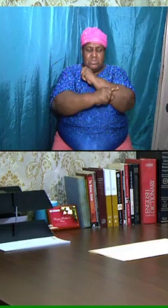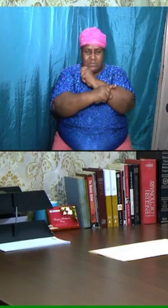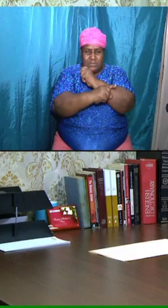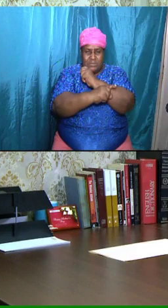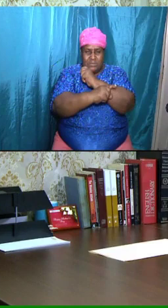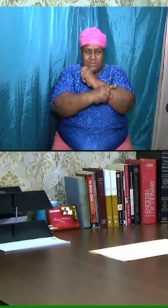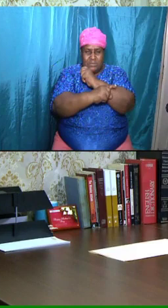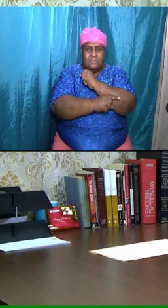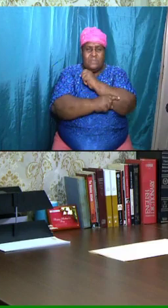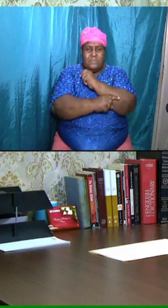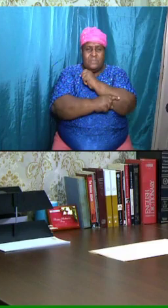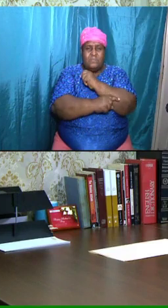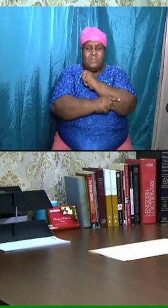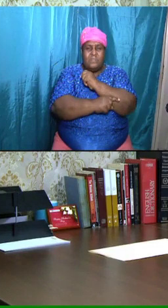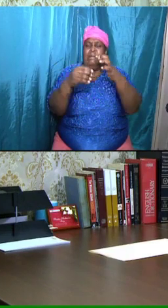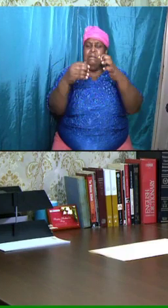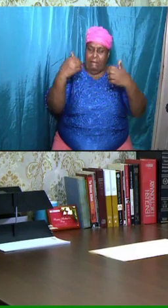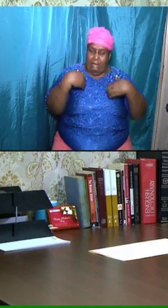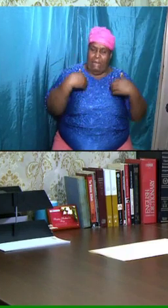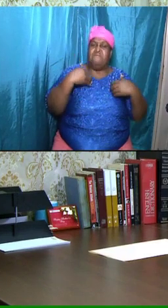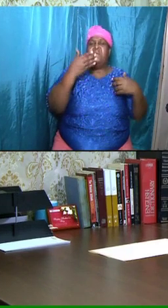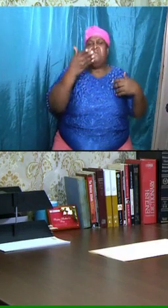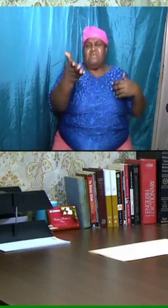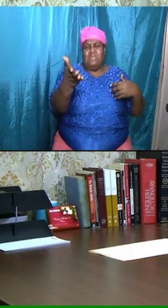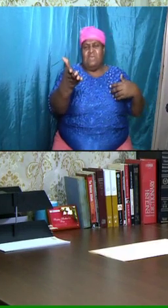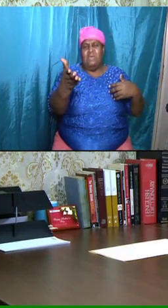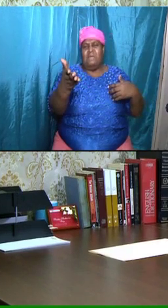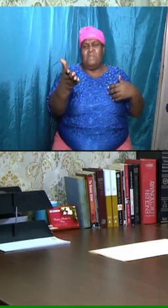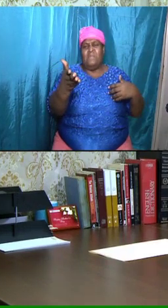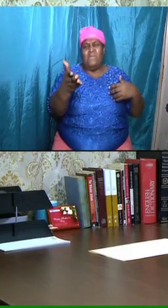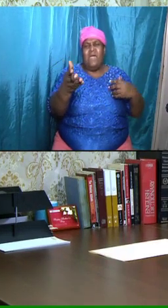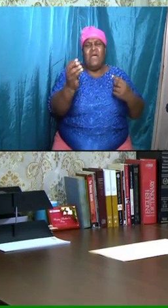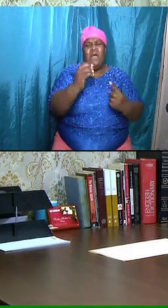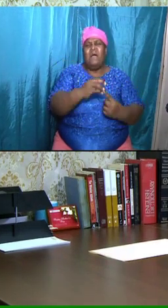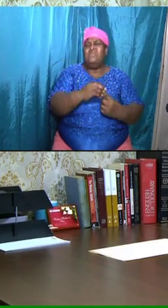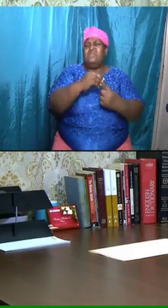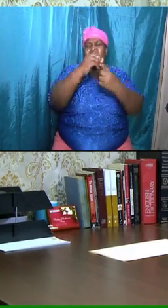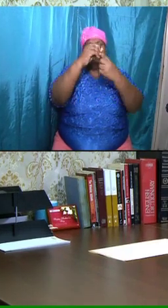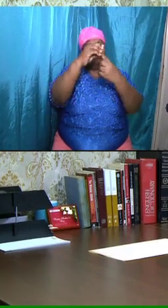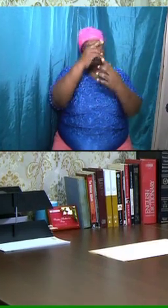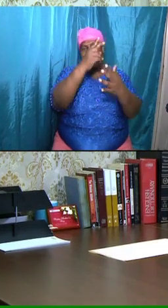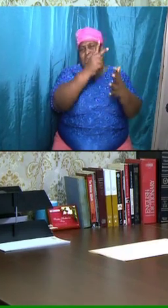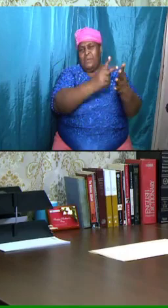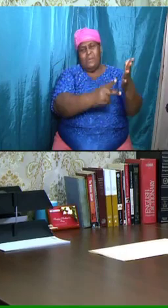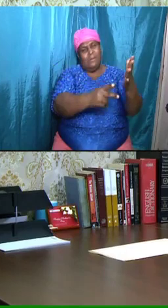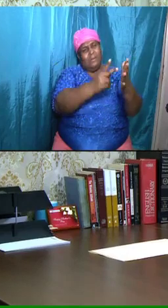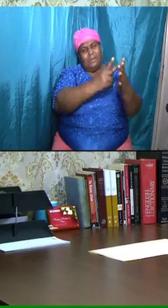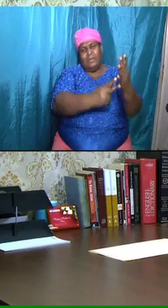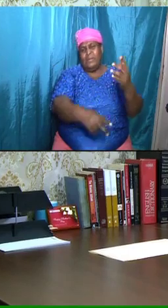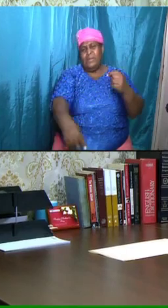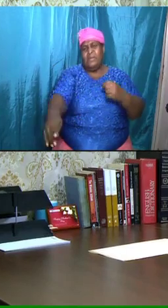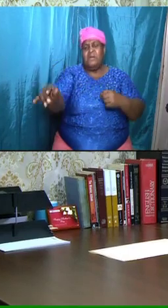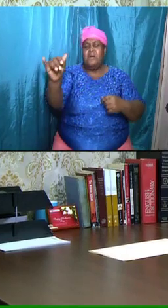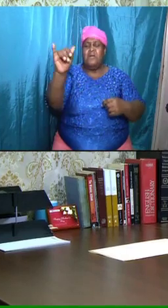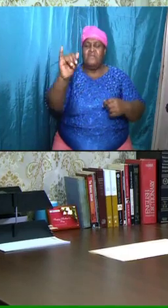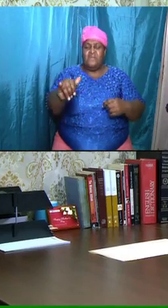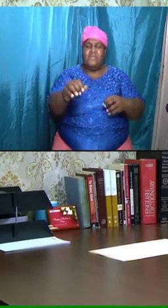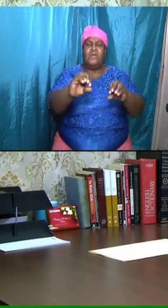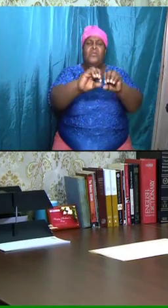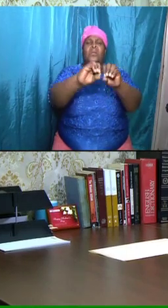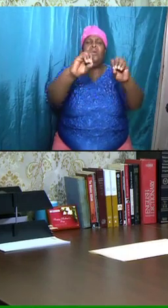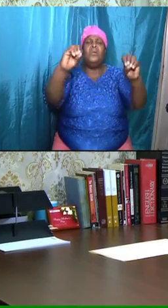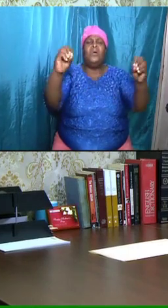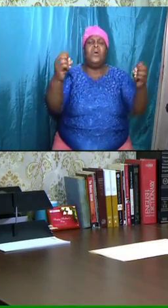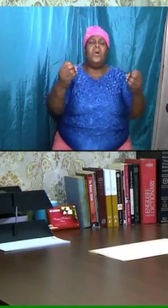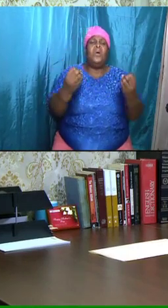and have them as a critical part of that organization.